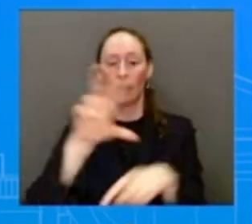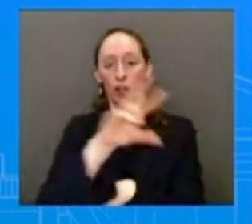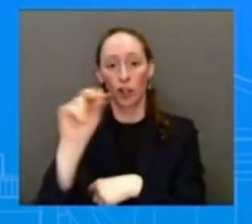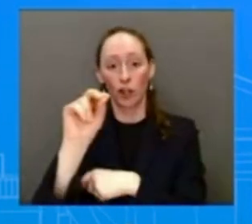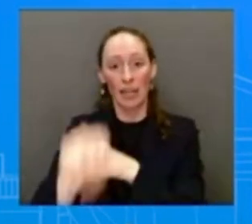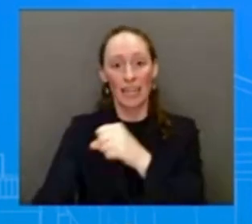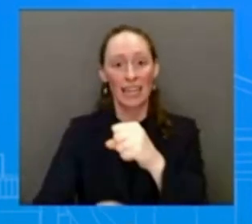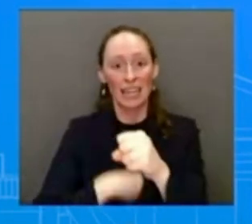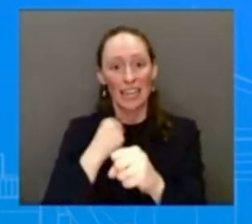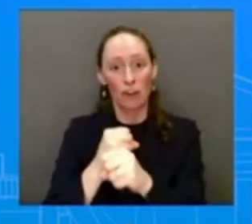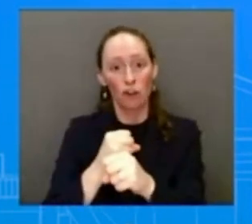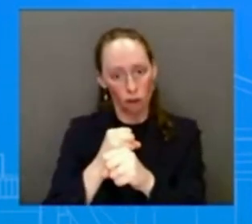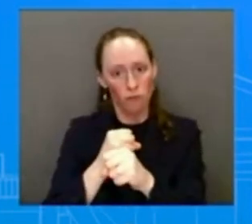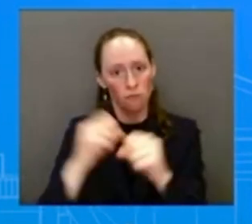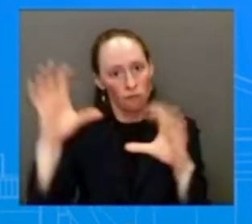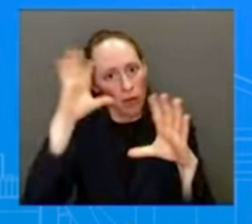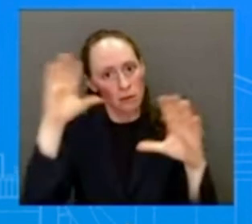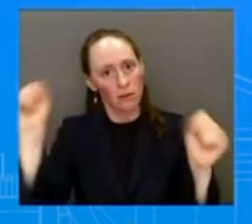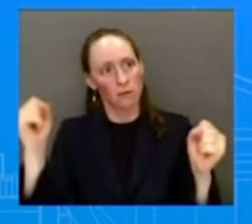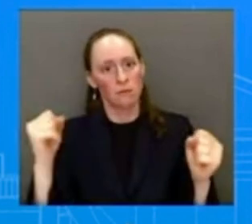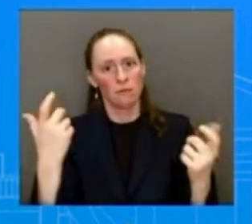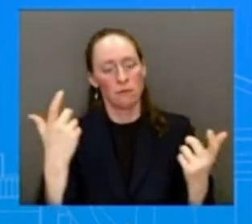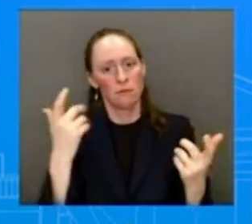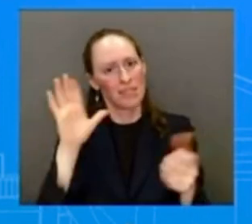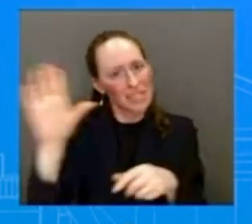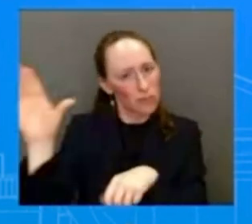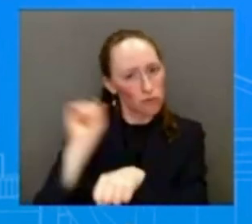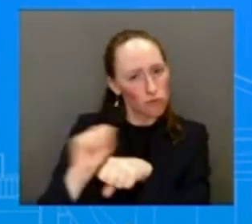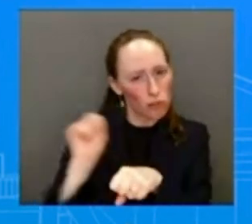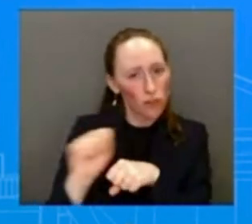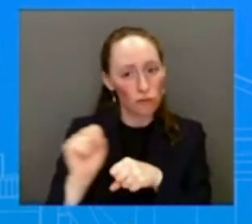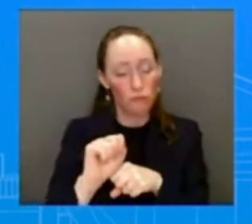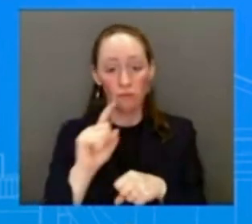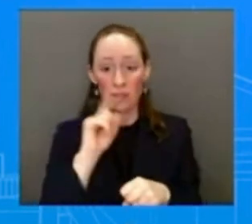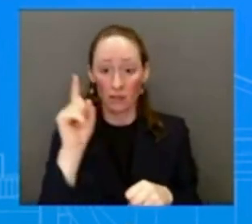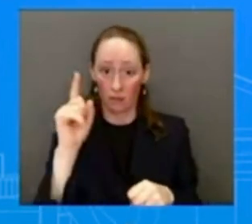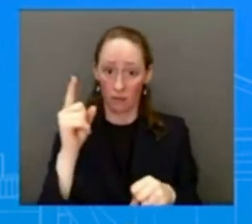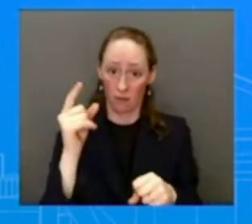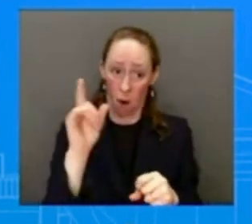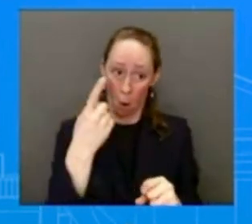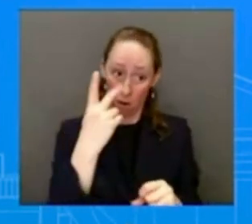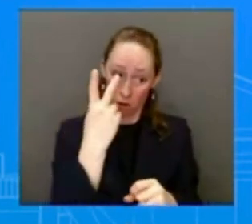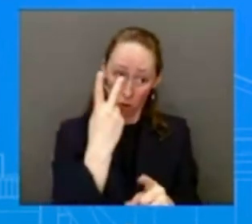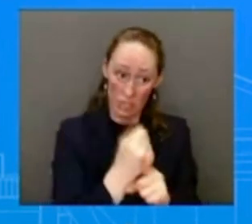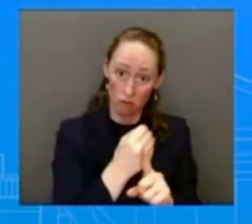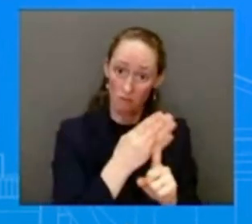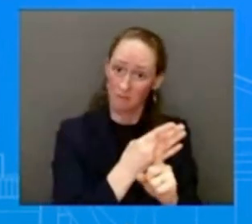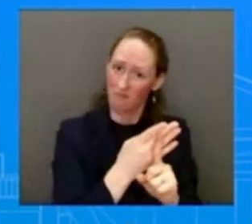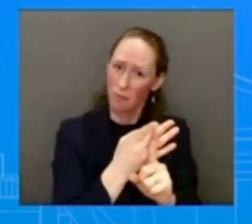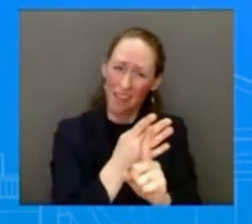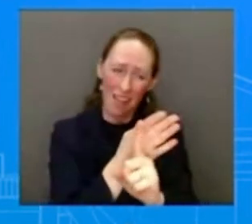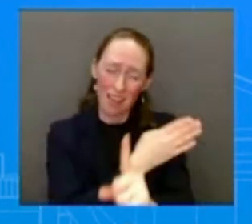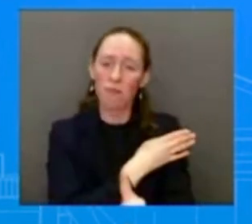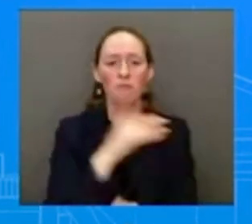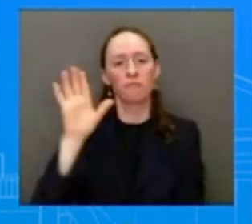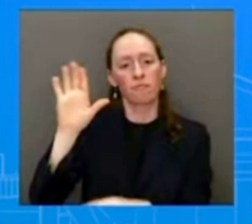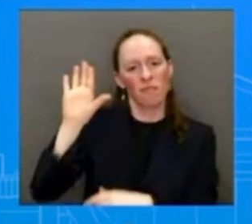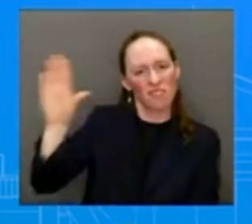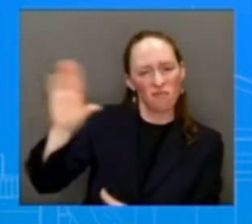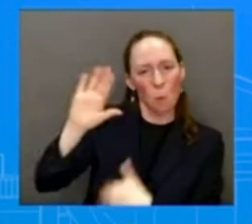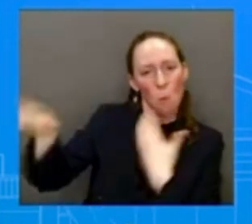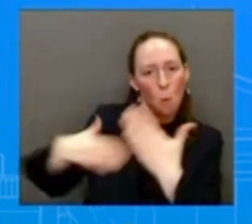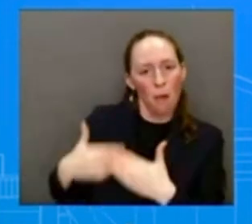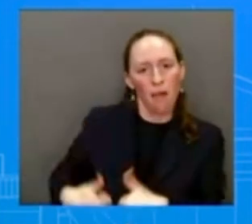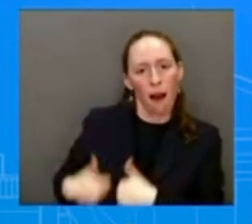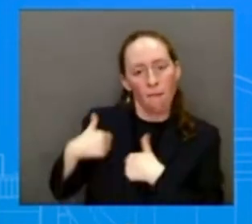this not just the last two years, but over his career. So we need to see more. And it is devastating. Of course, our hearts go out to